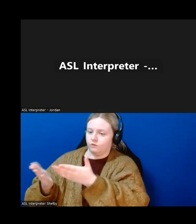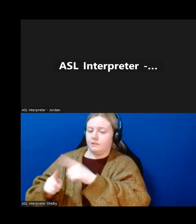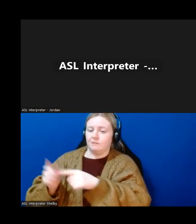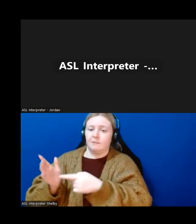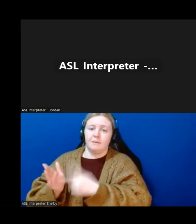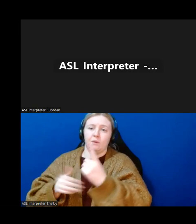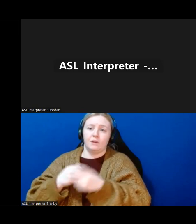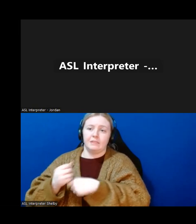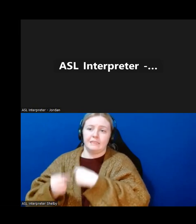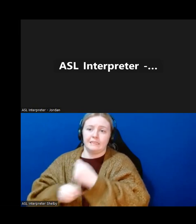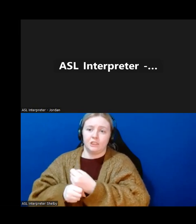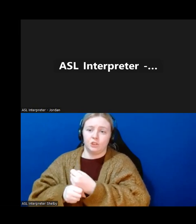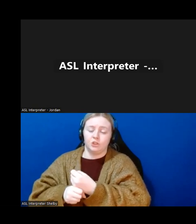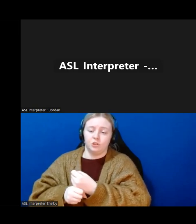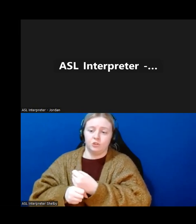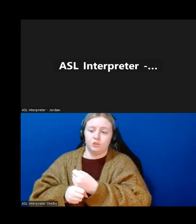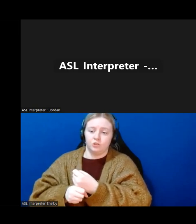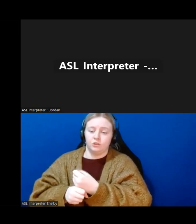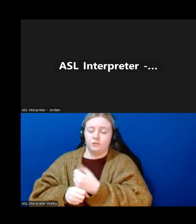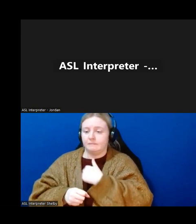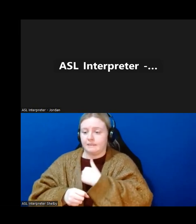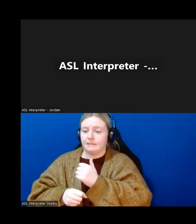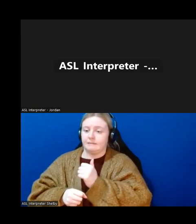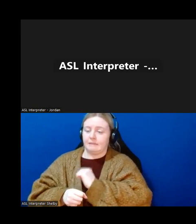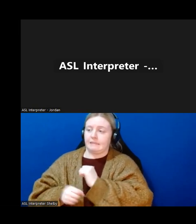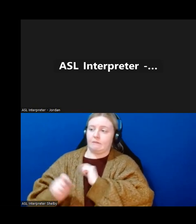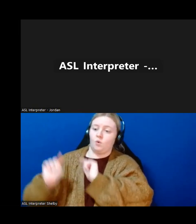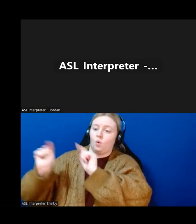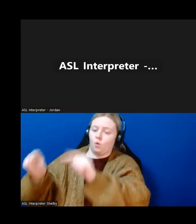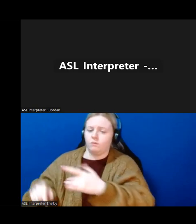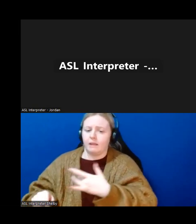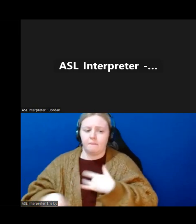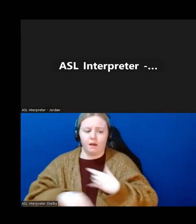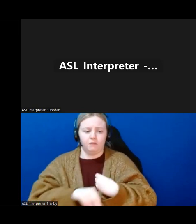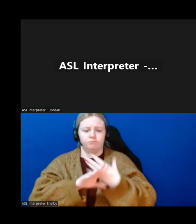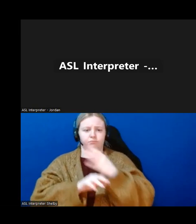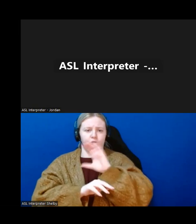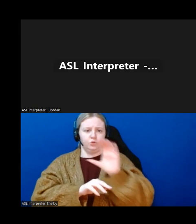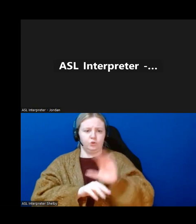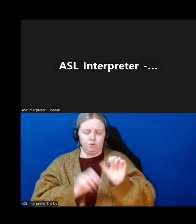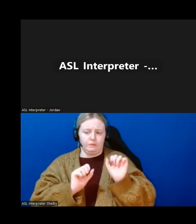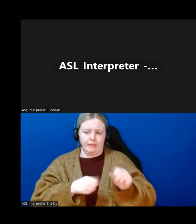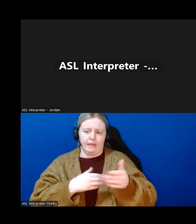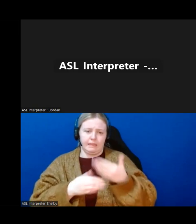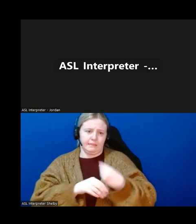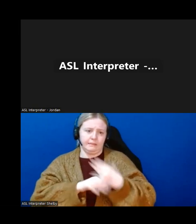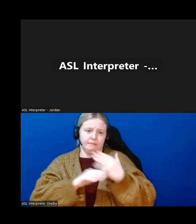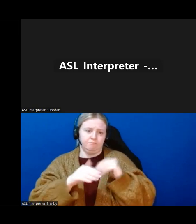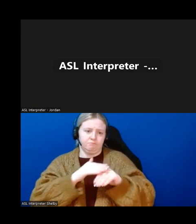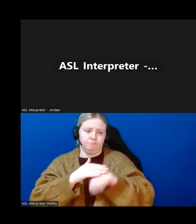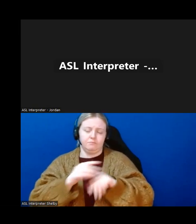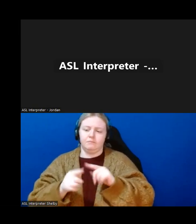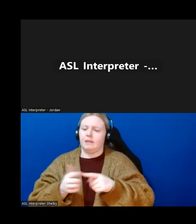myself and maybe one of the tech guys are popping out to see what's happening in each community and to really build those